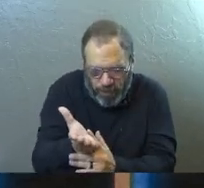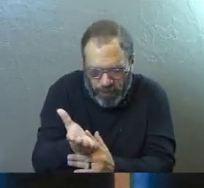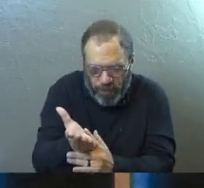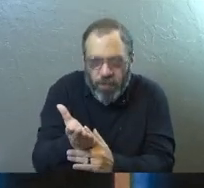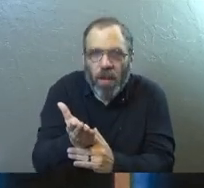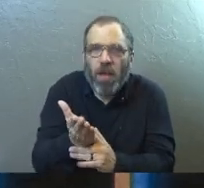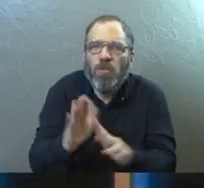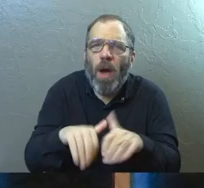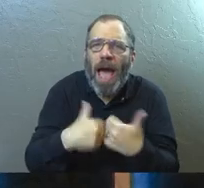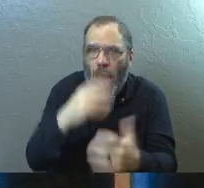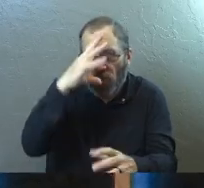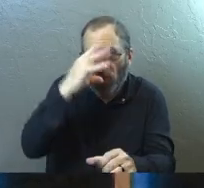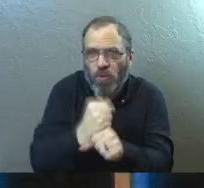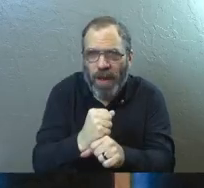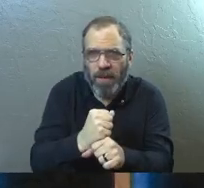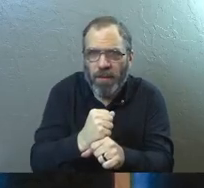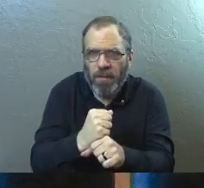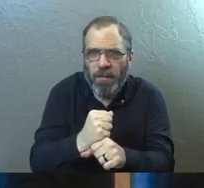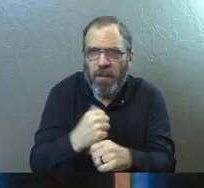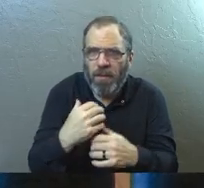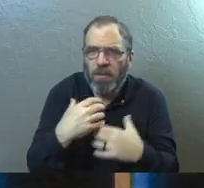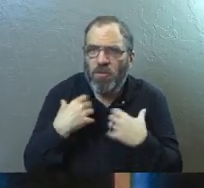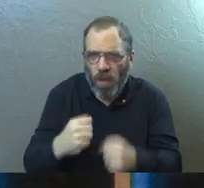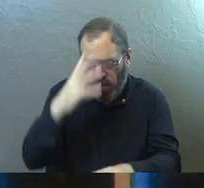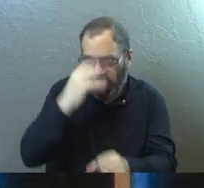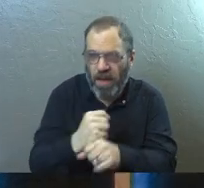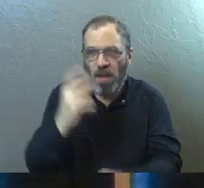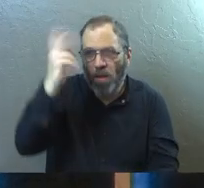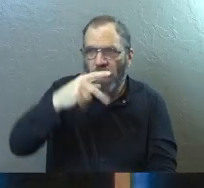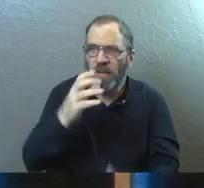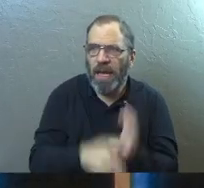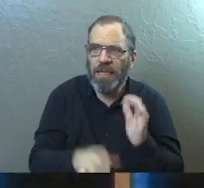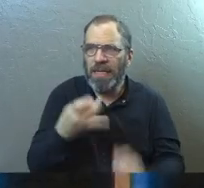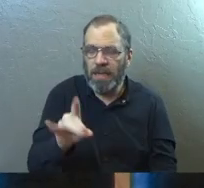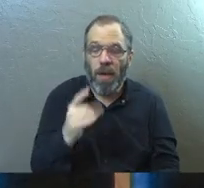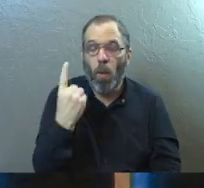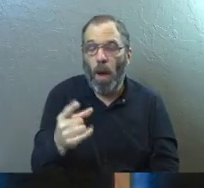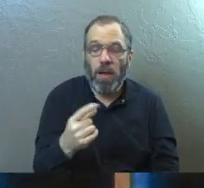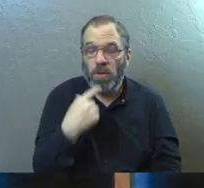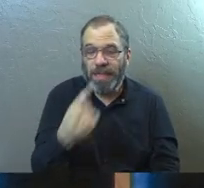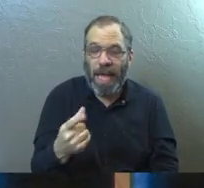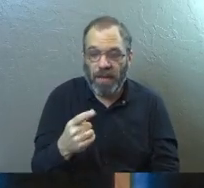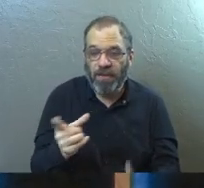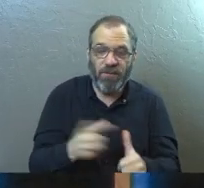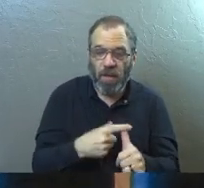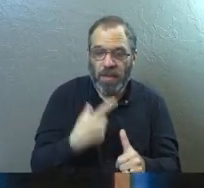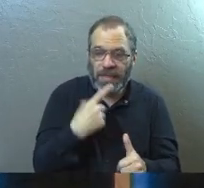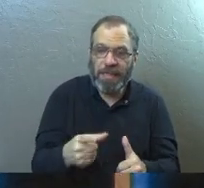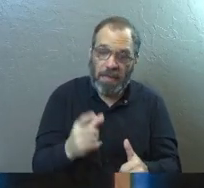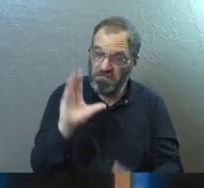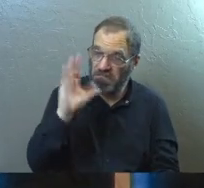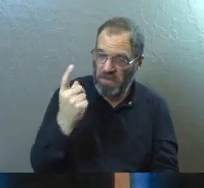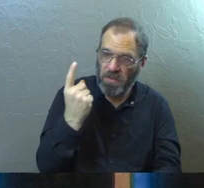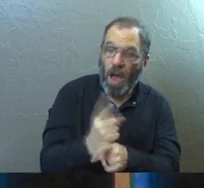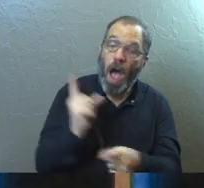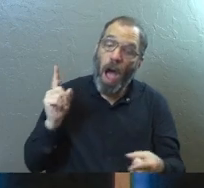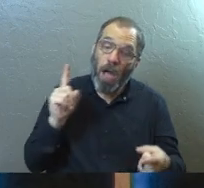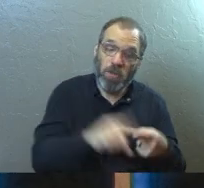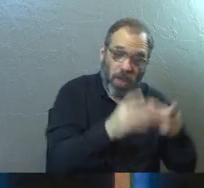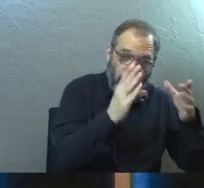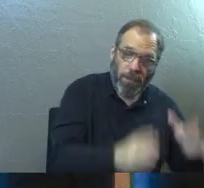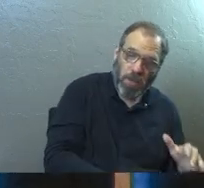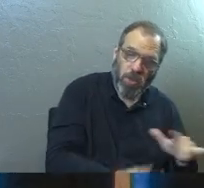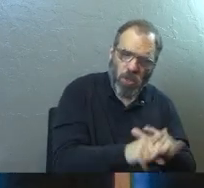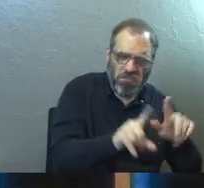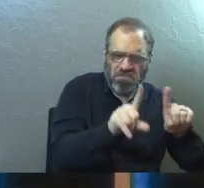How do you strengthen your faith? Proverbs 18, 17. Look at this one. It says, one who states his case first seems right until the other